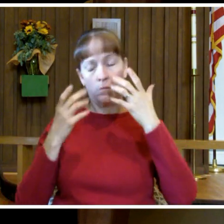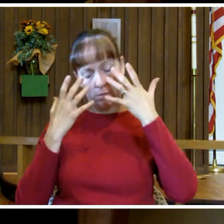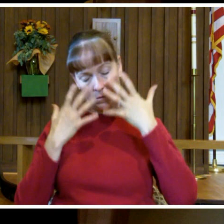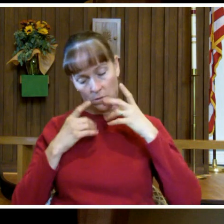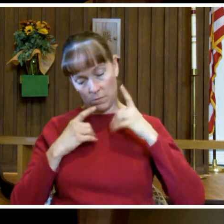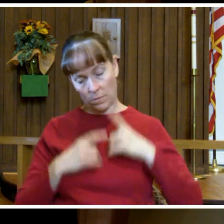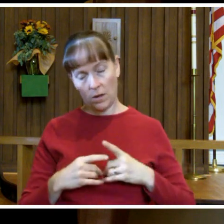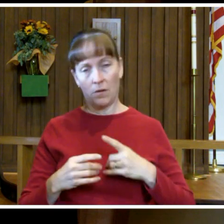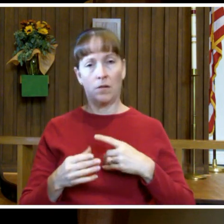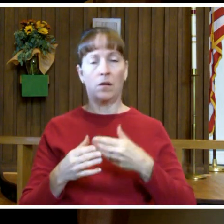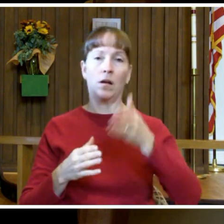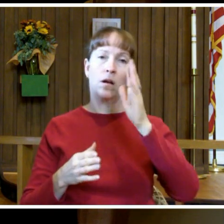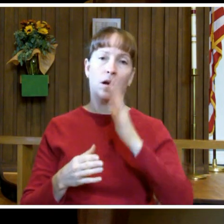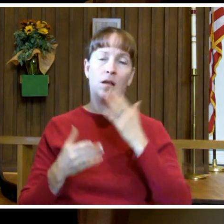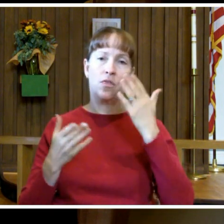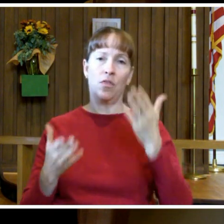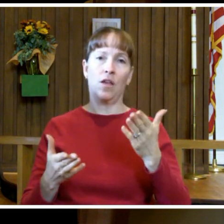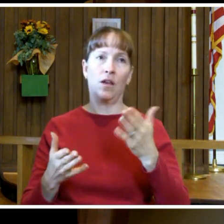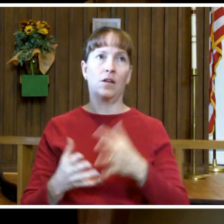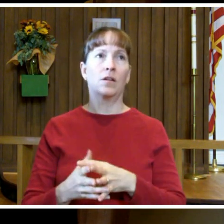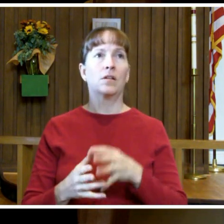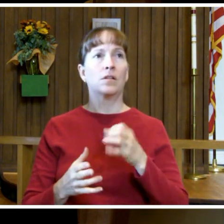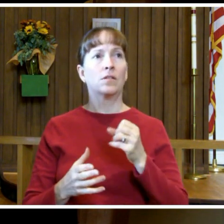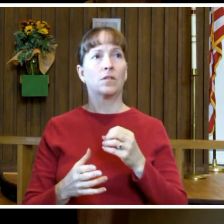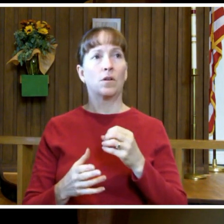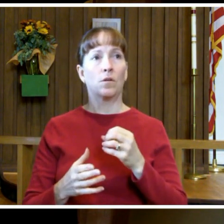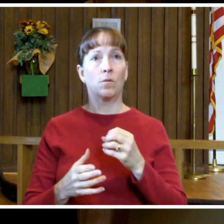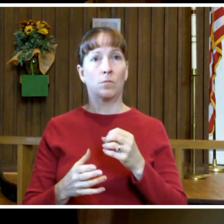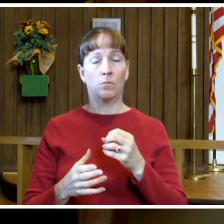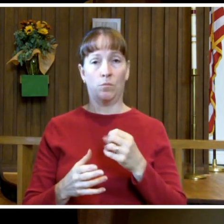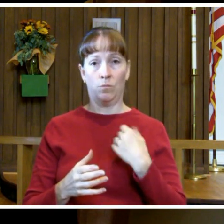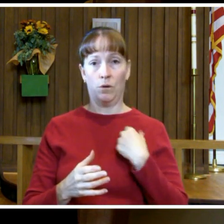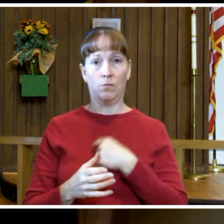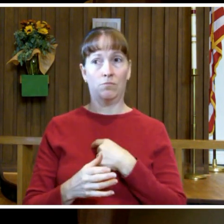God's there for us. So are we off the hook?